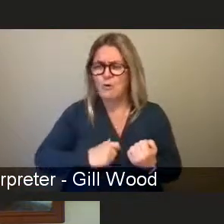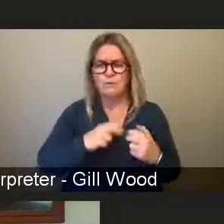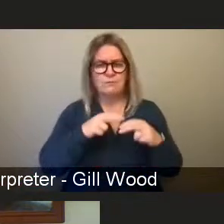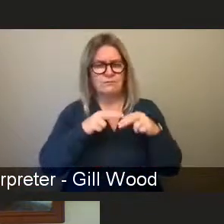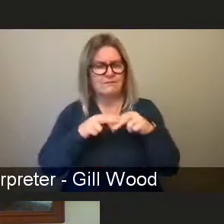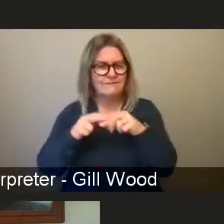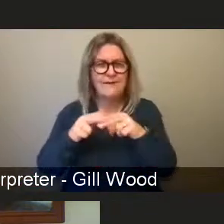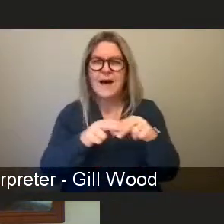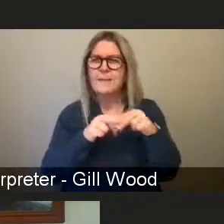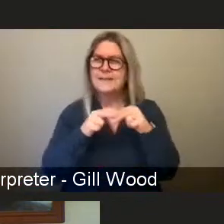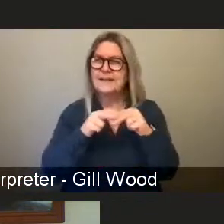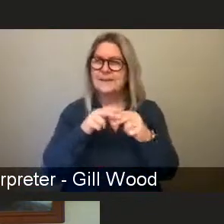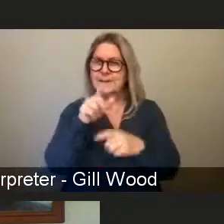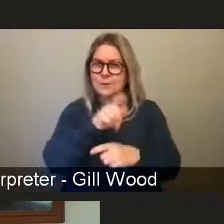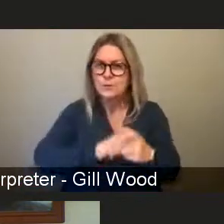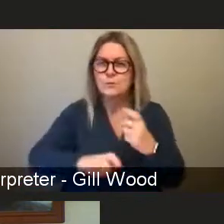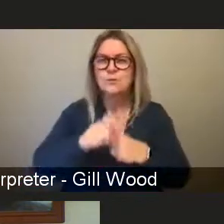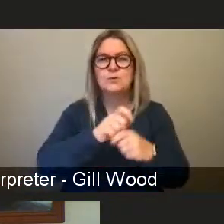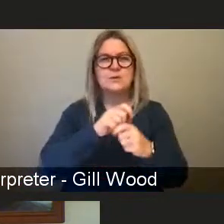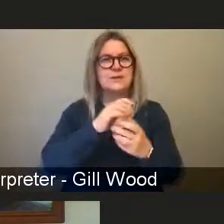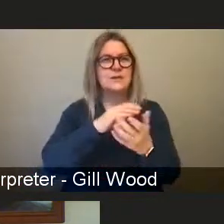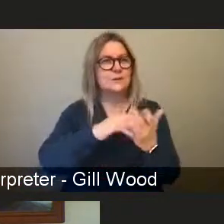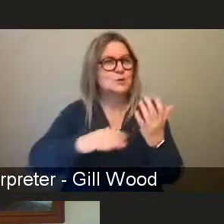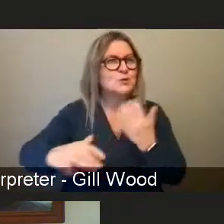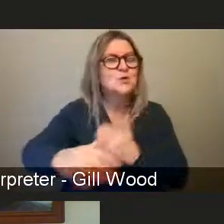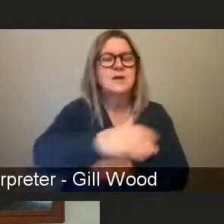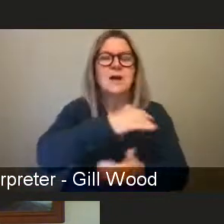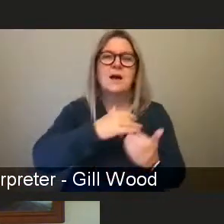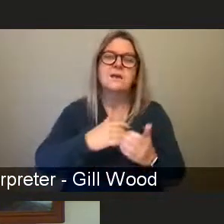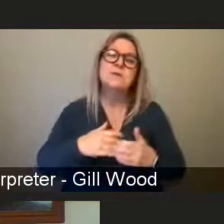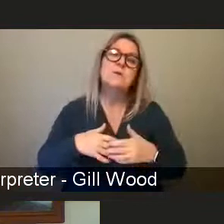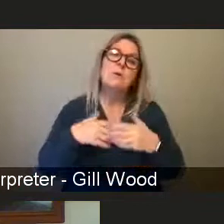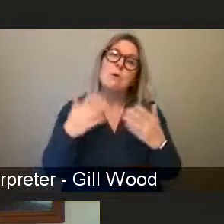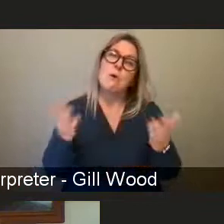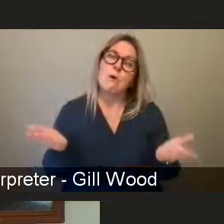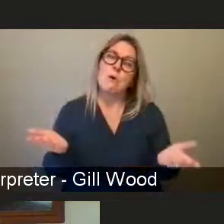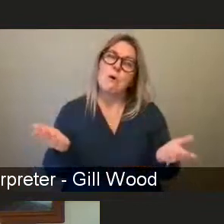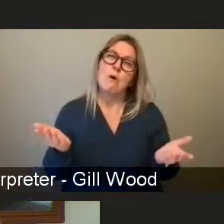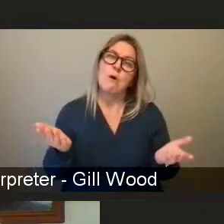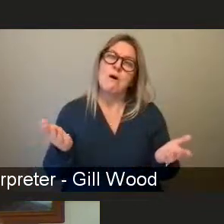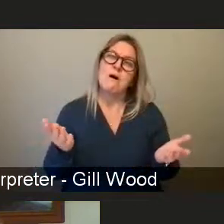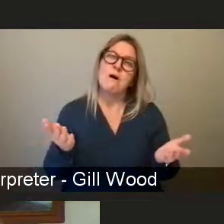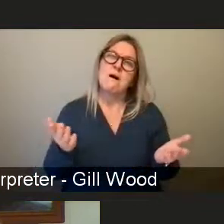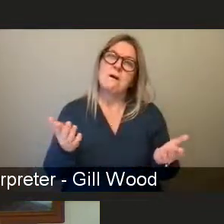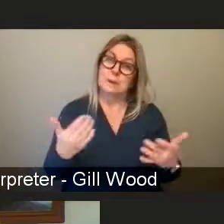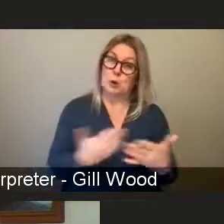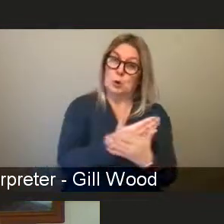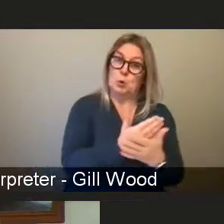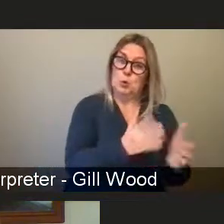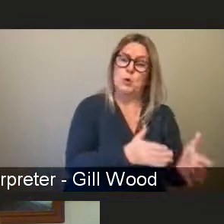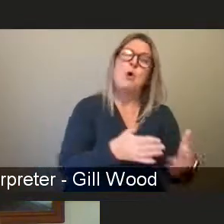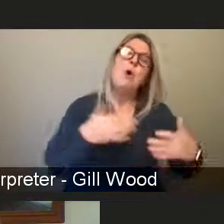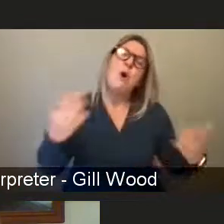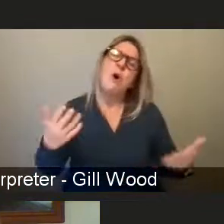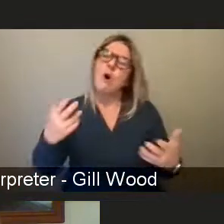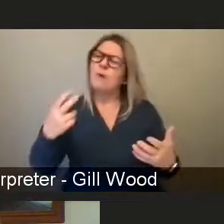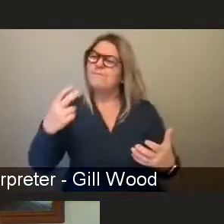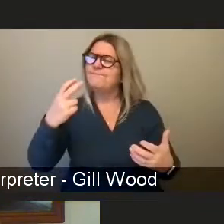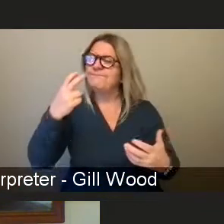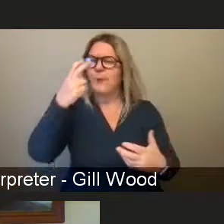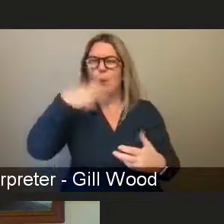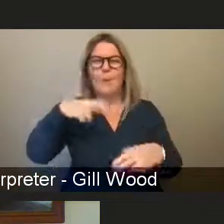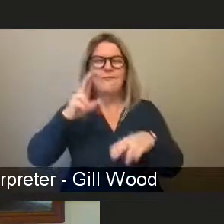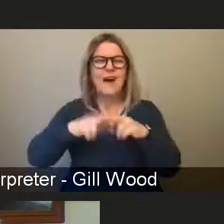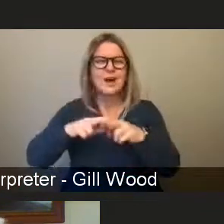Or do they hold really what we call sort of traditional, you know, old, I would say old fashioned ideas